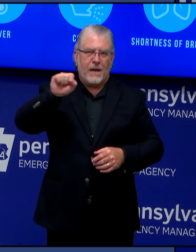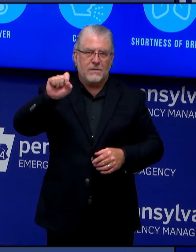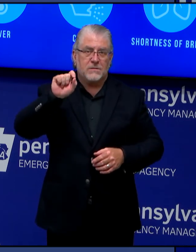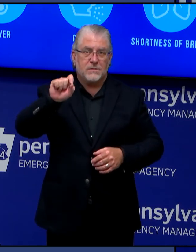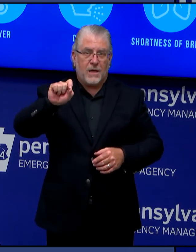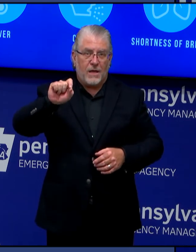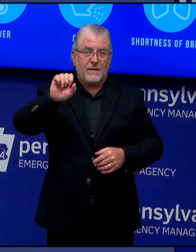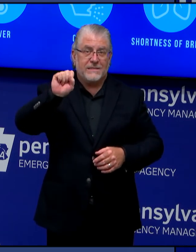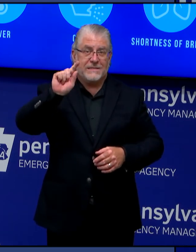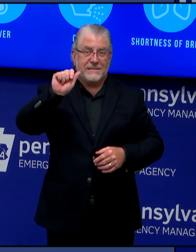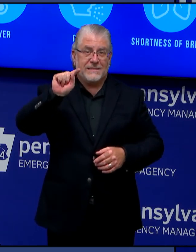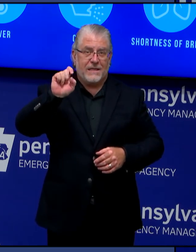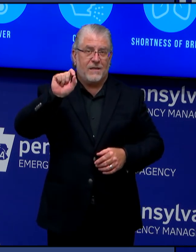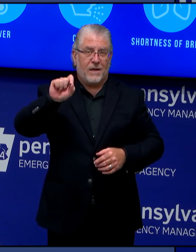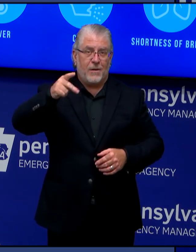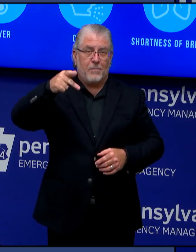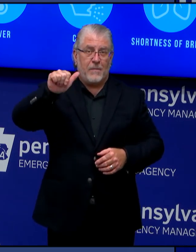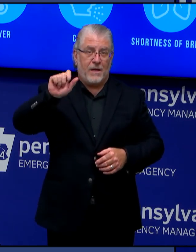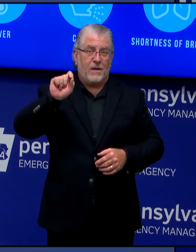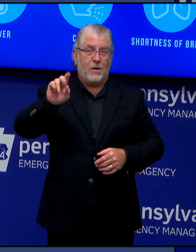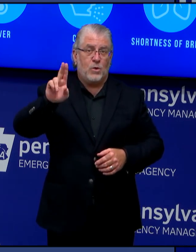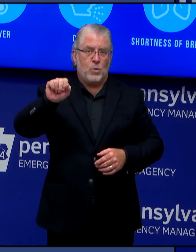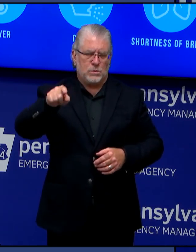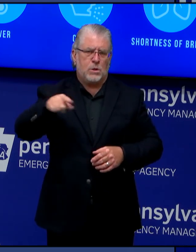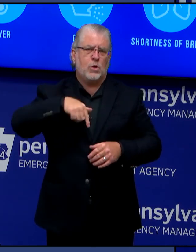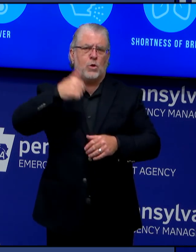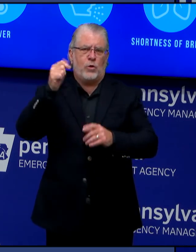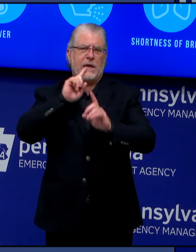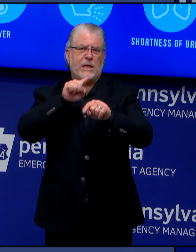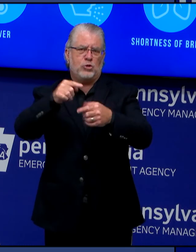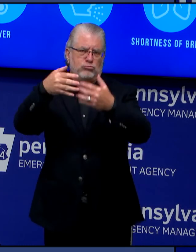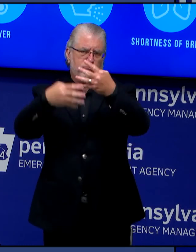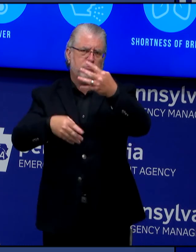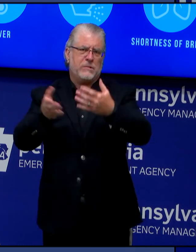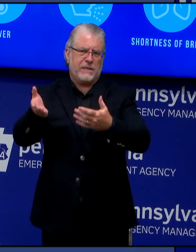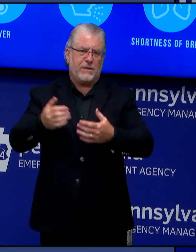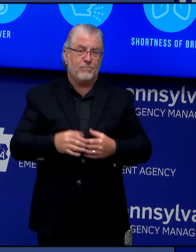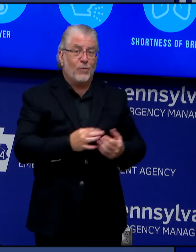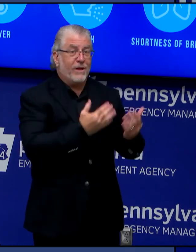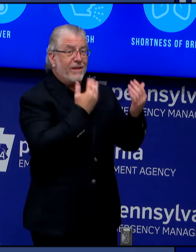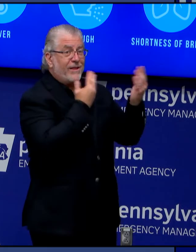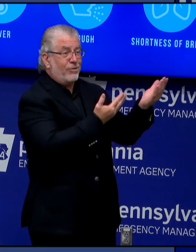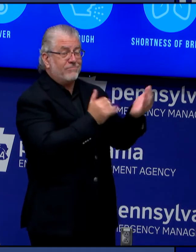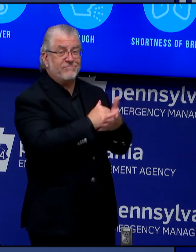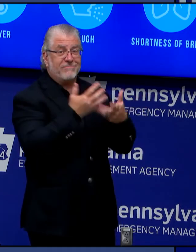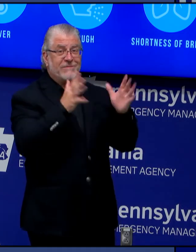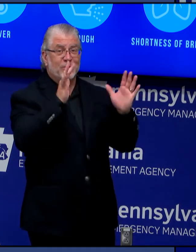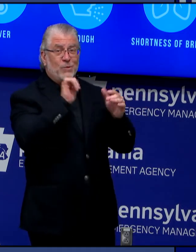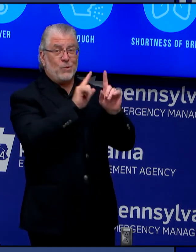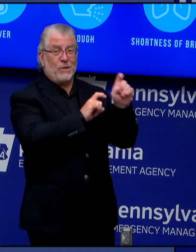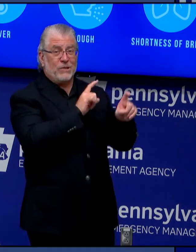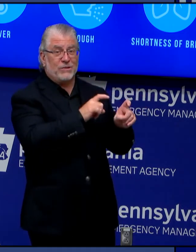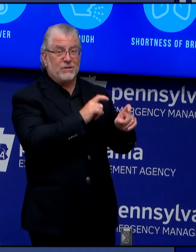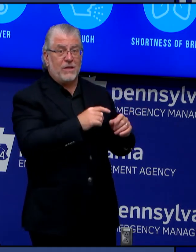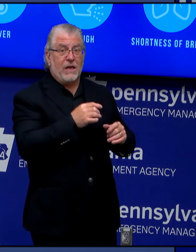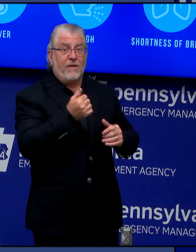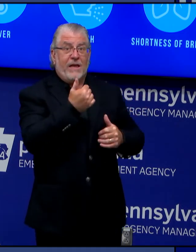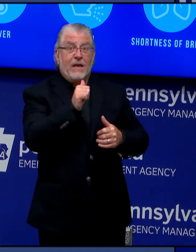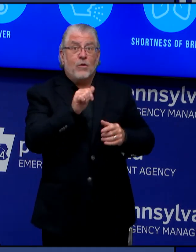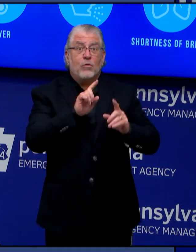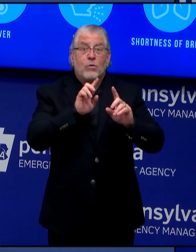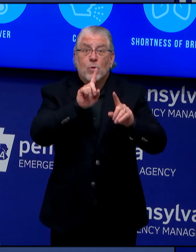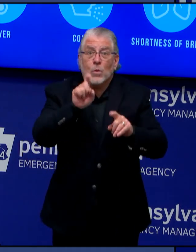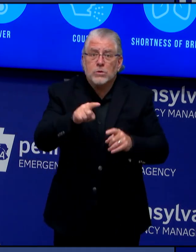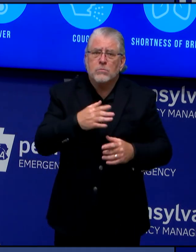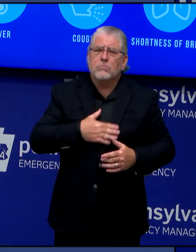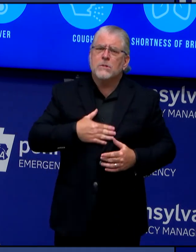to apply. Thank you, Secretary. Those are all of the questions that we have for today. If reporters have additional questions, please feel free to